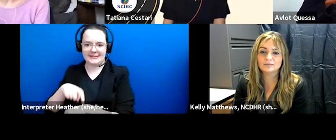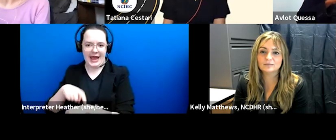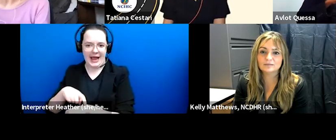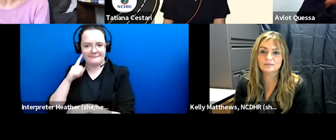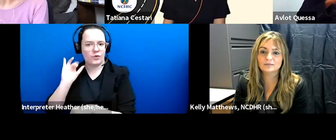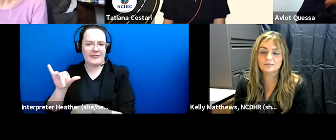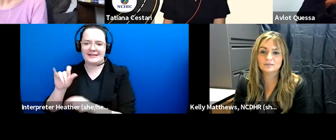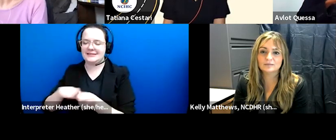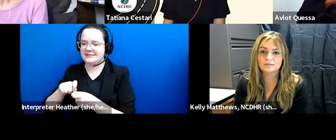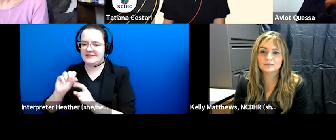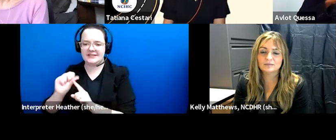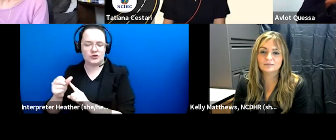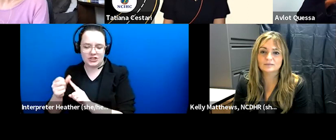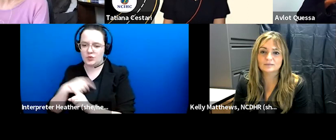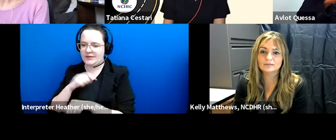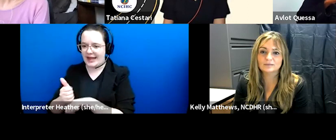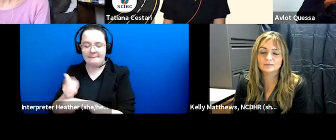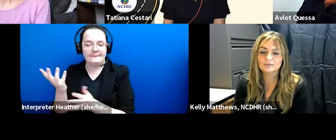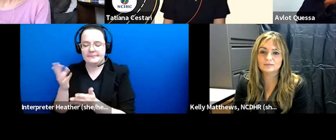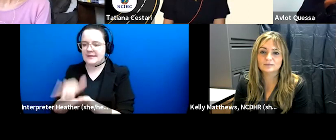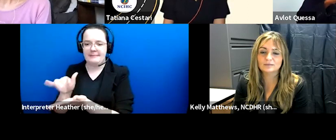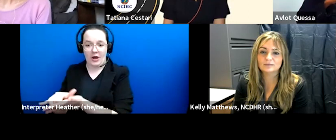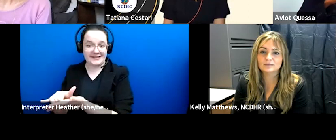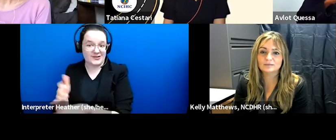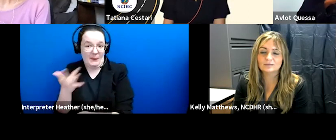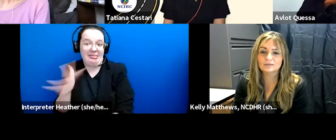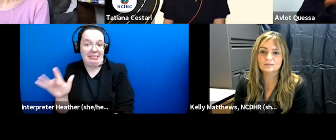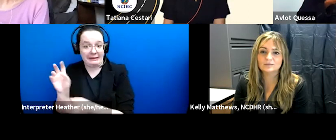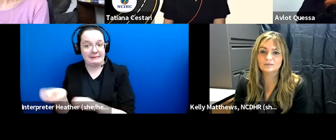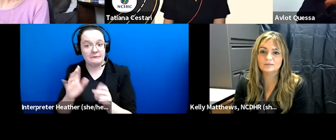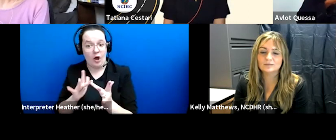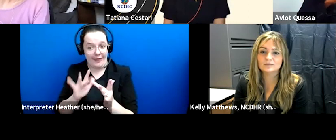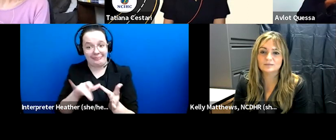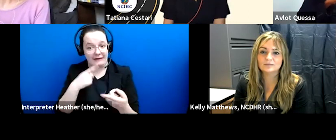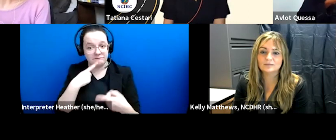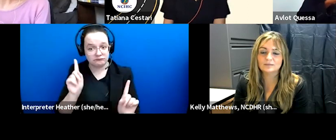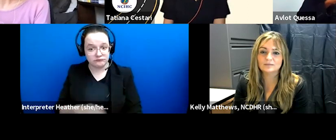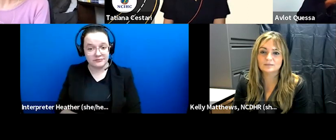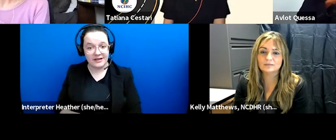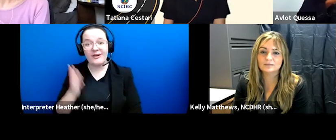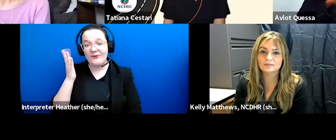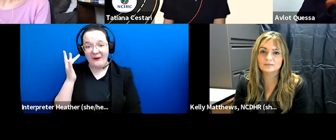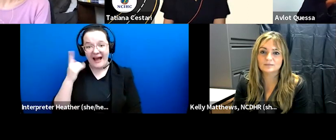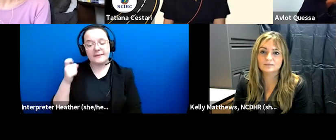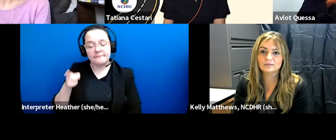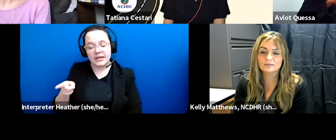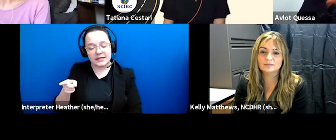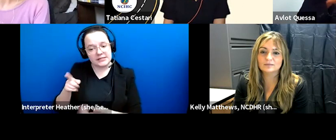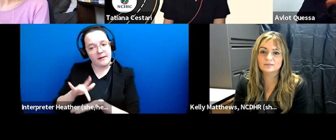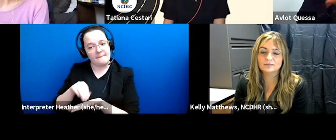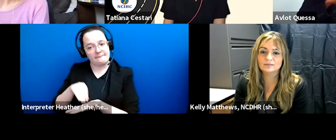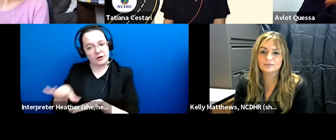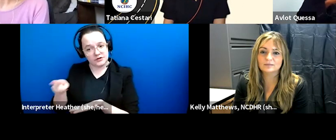the particular circumstances we had set out um because it is powered not only by the medical students but by